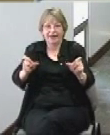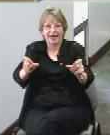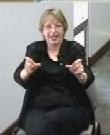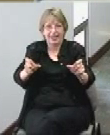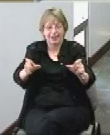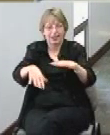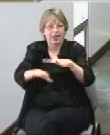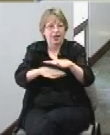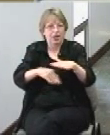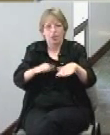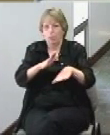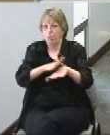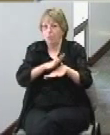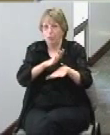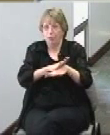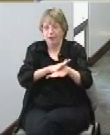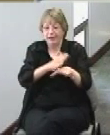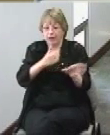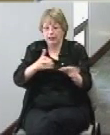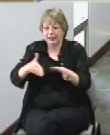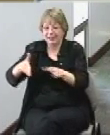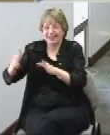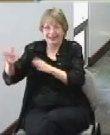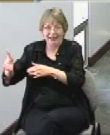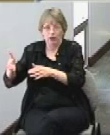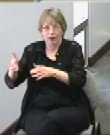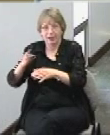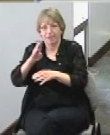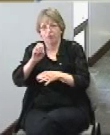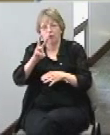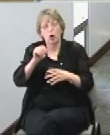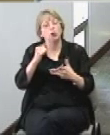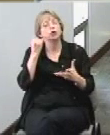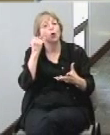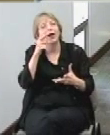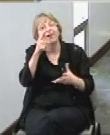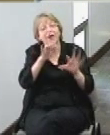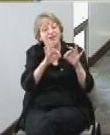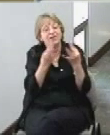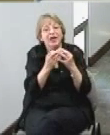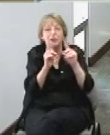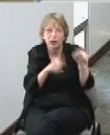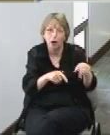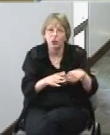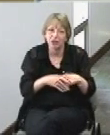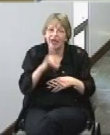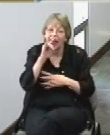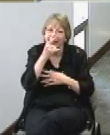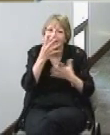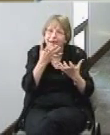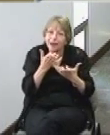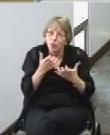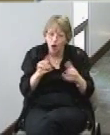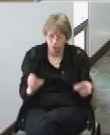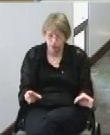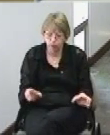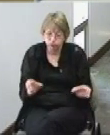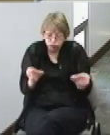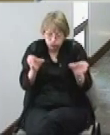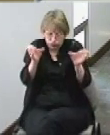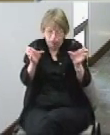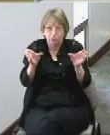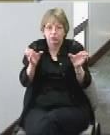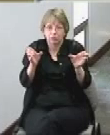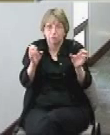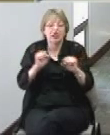order the sequence of the bowler so if you're bowling with your kids and they want the bumpers and obviously the adults don't